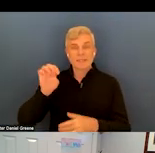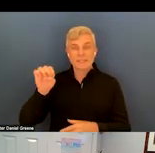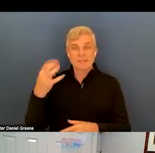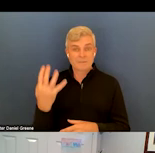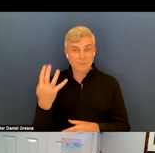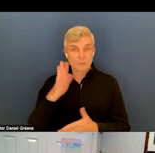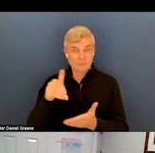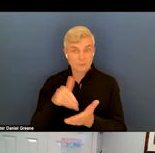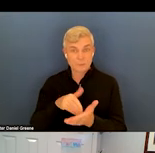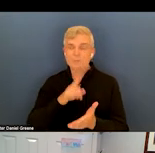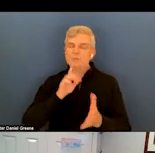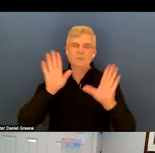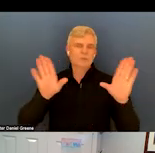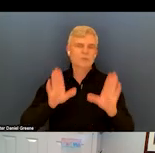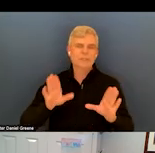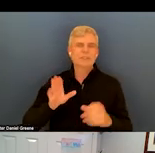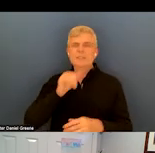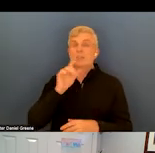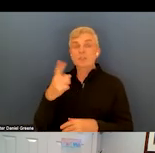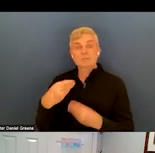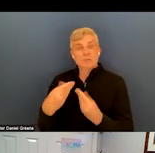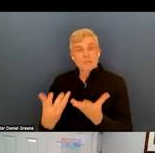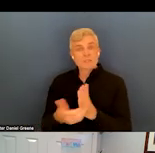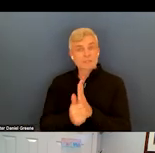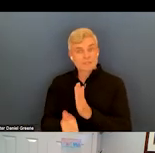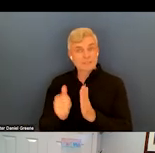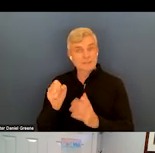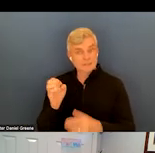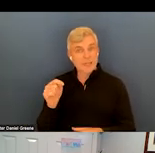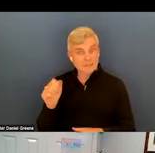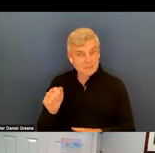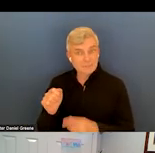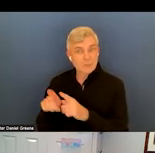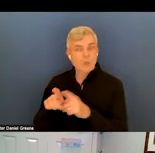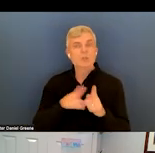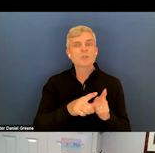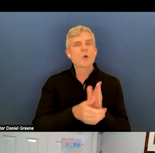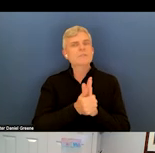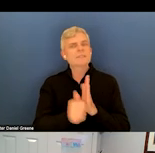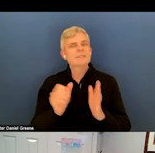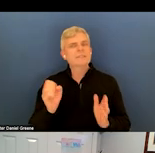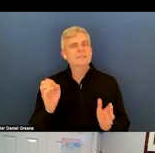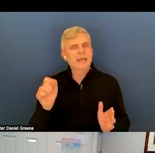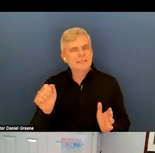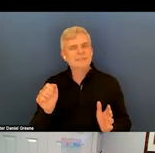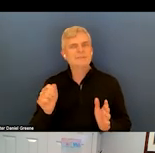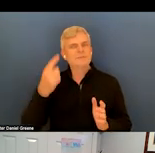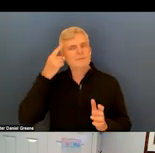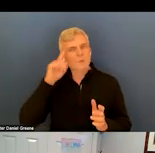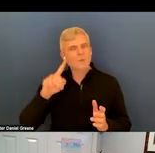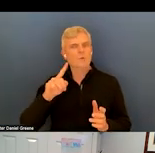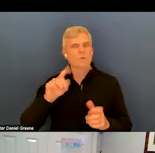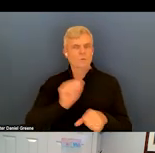not only providing skill sets for connection, but also skill sets for the